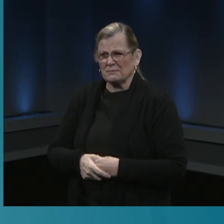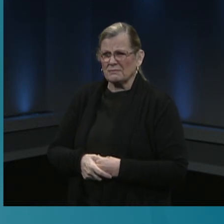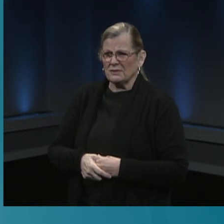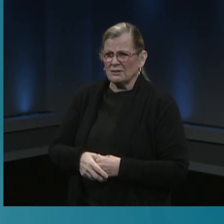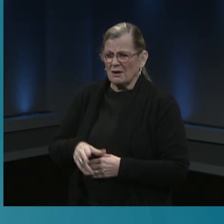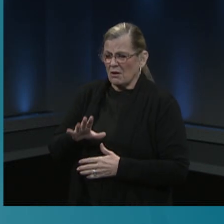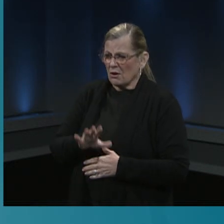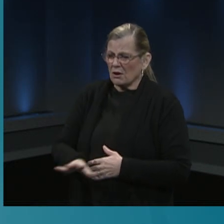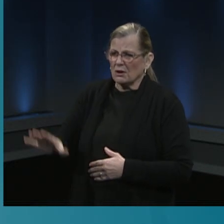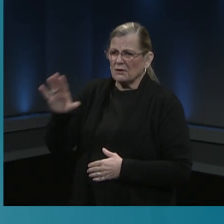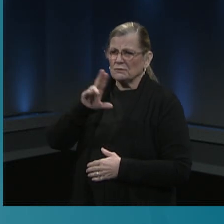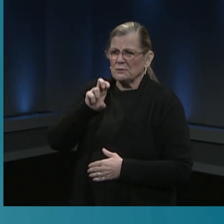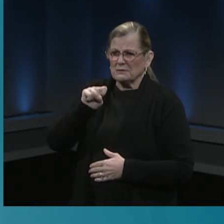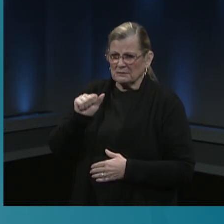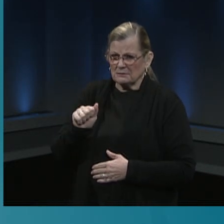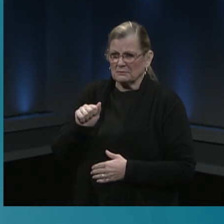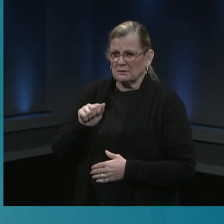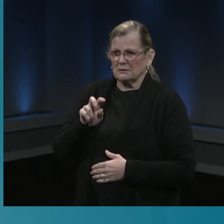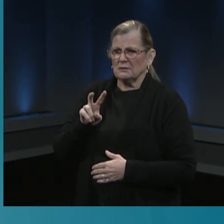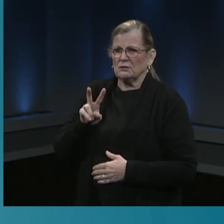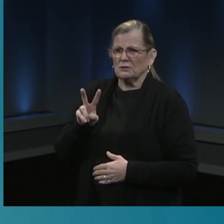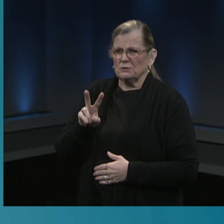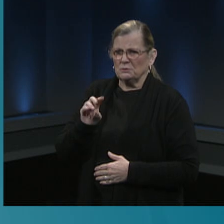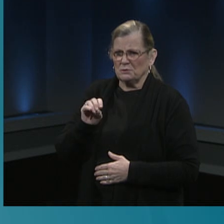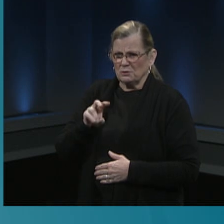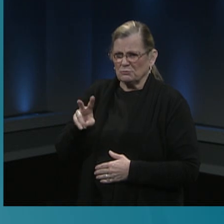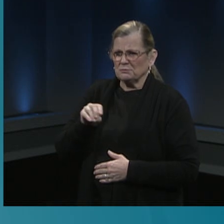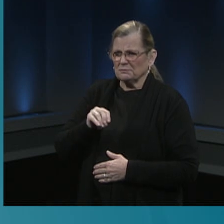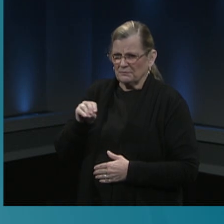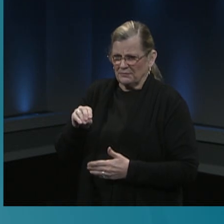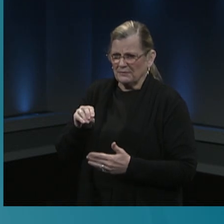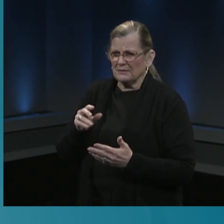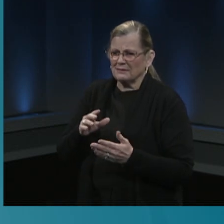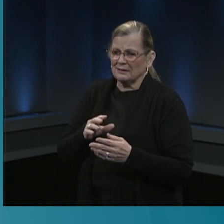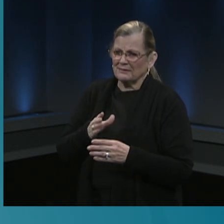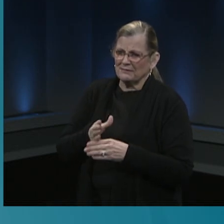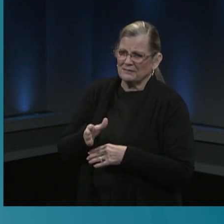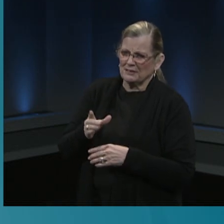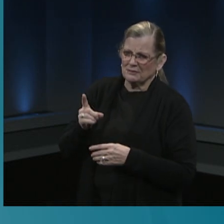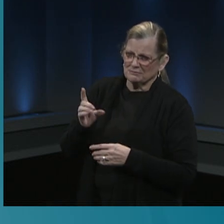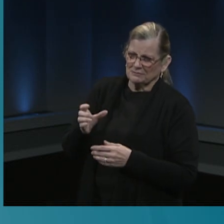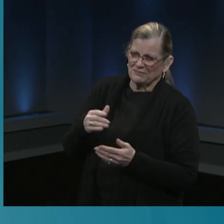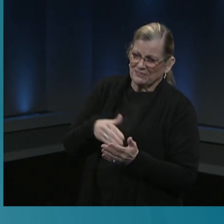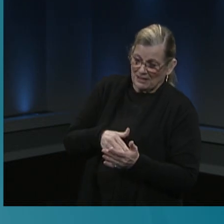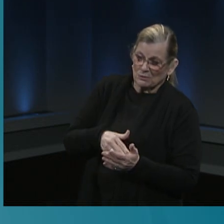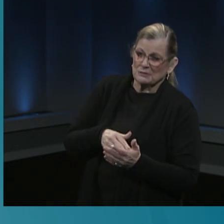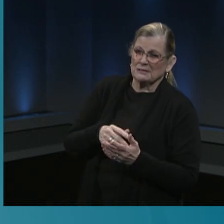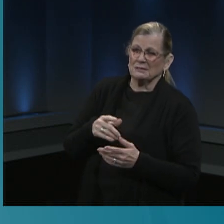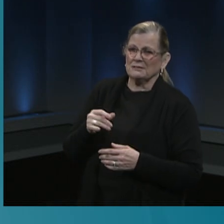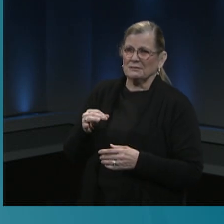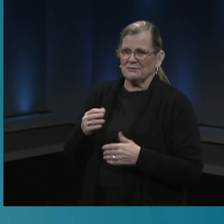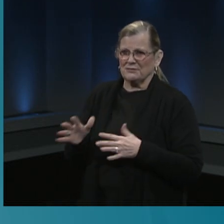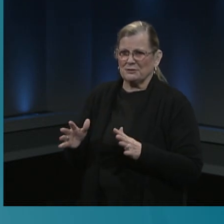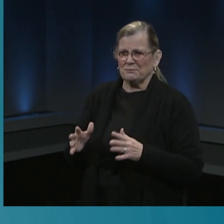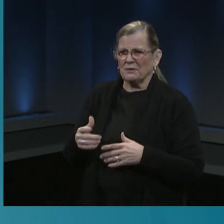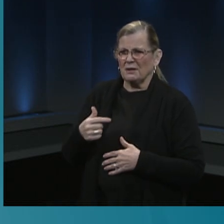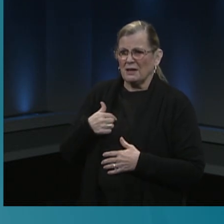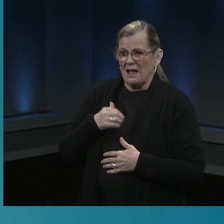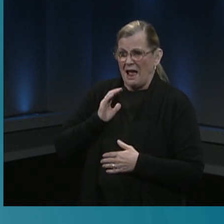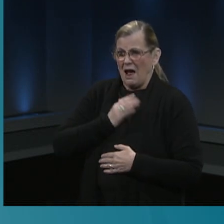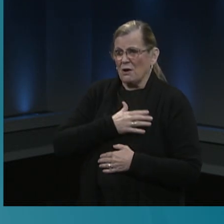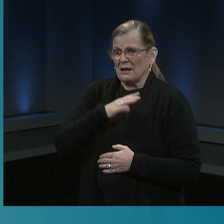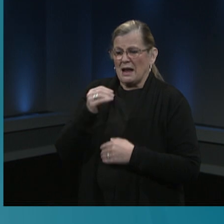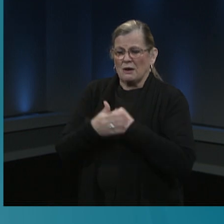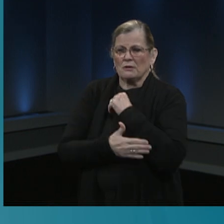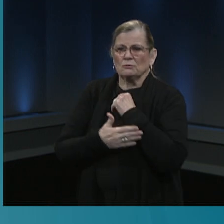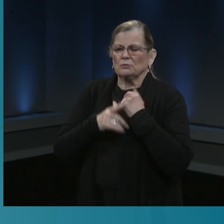373,000 deaths. In our county, we've been experiencing a surge in infection since